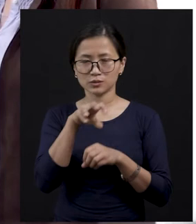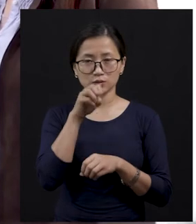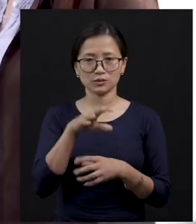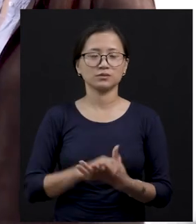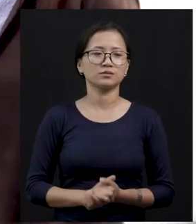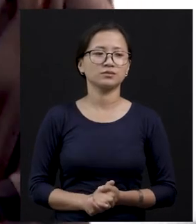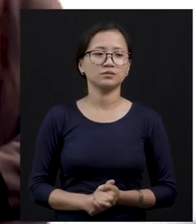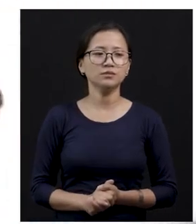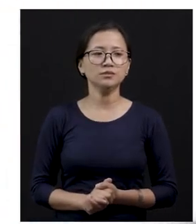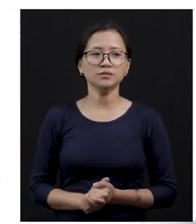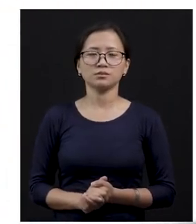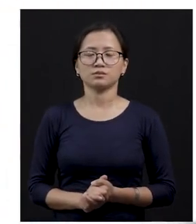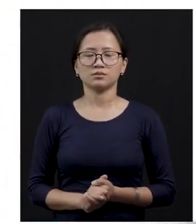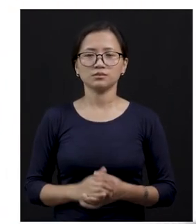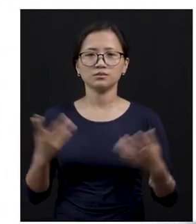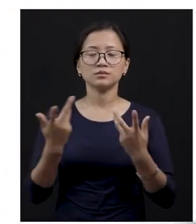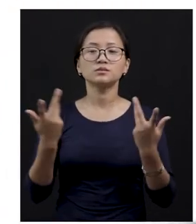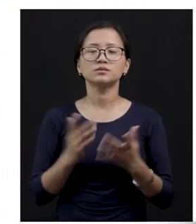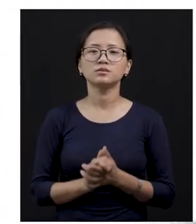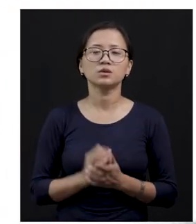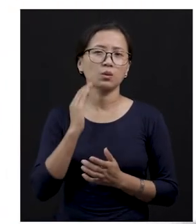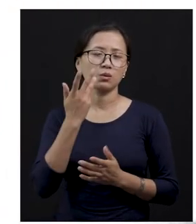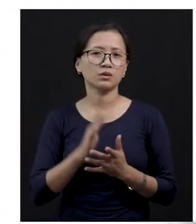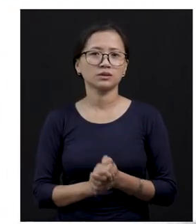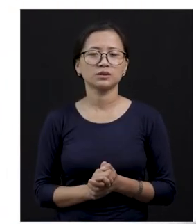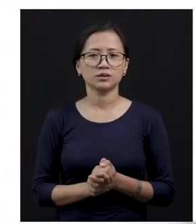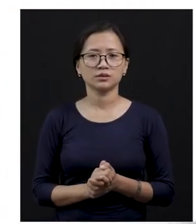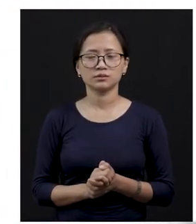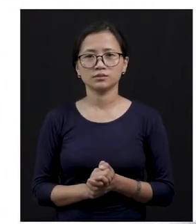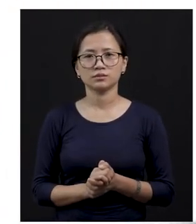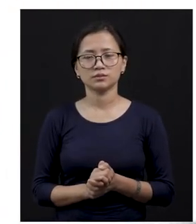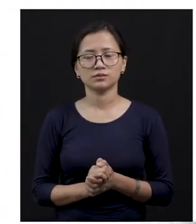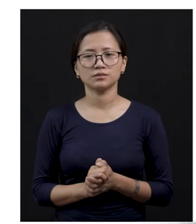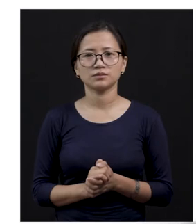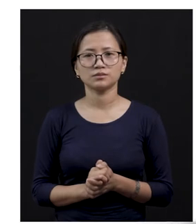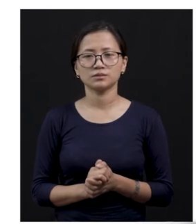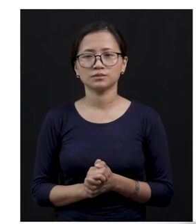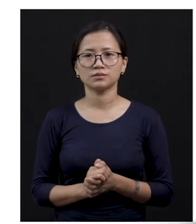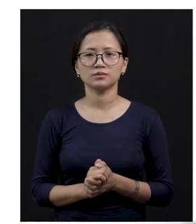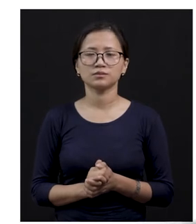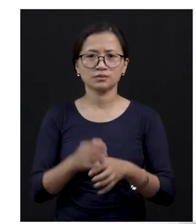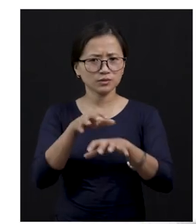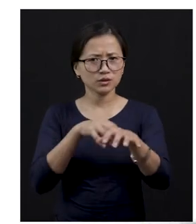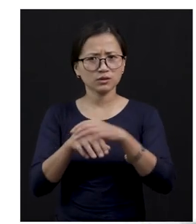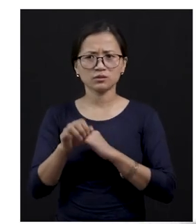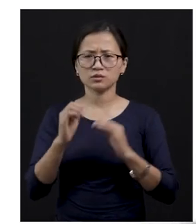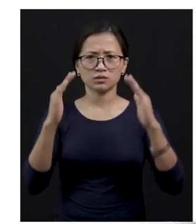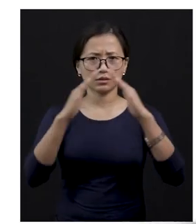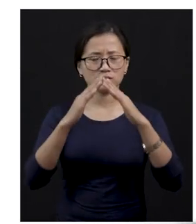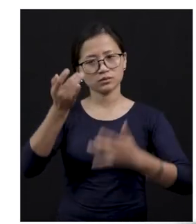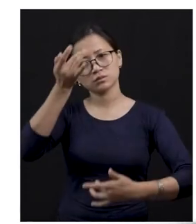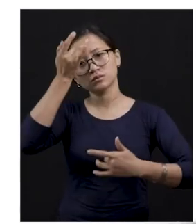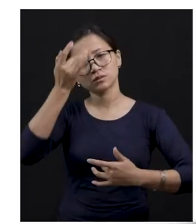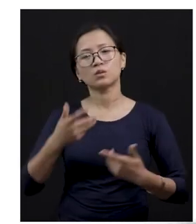So, what happens when your, when the animals in your house get